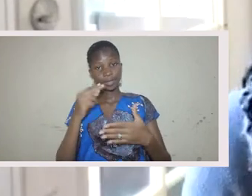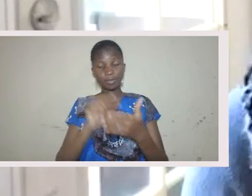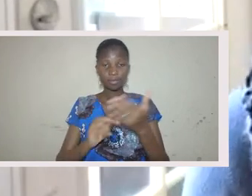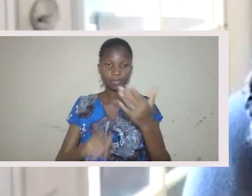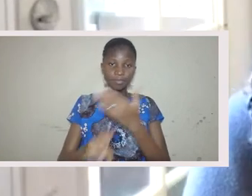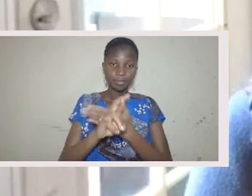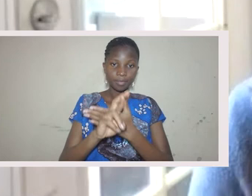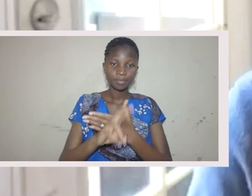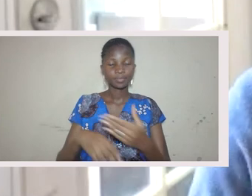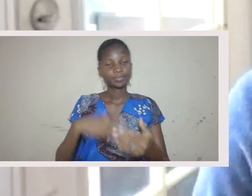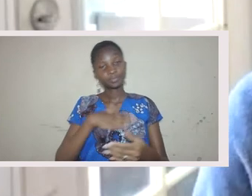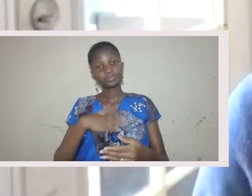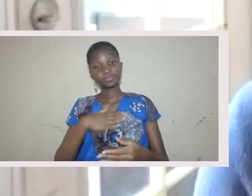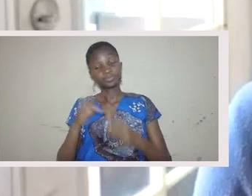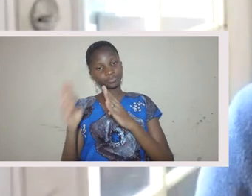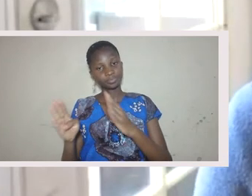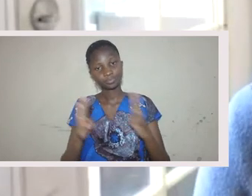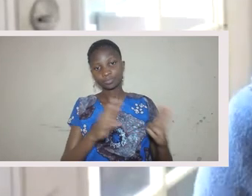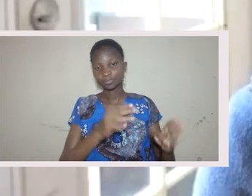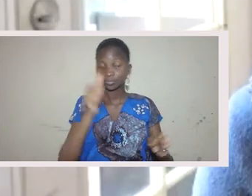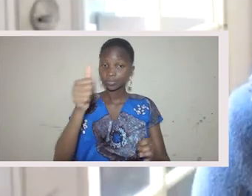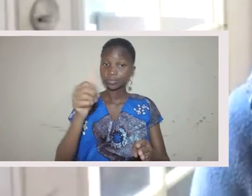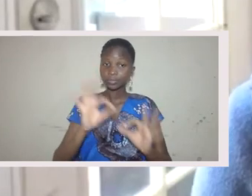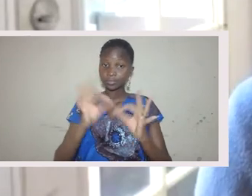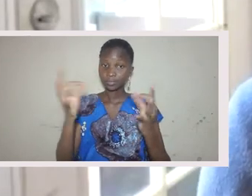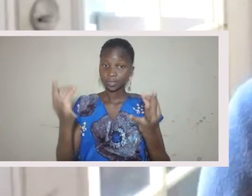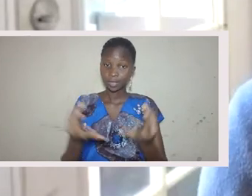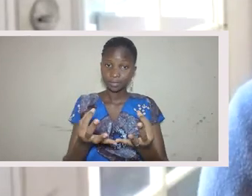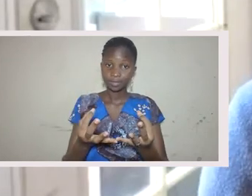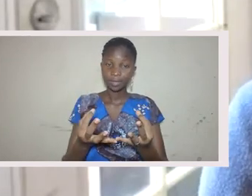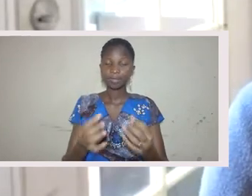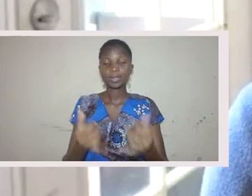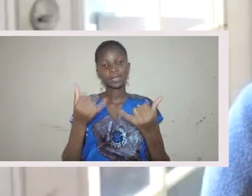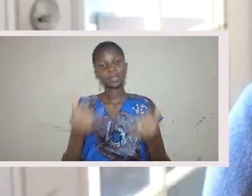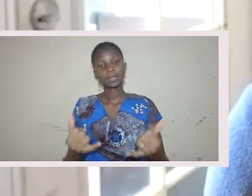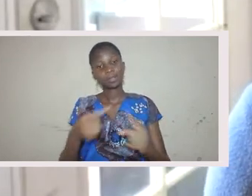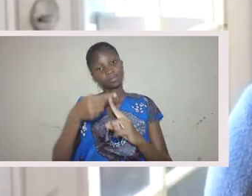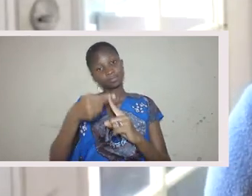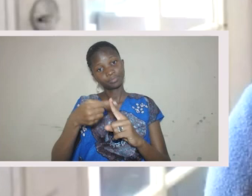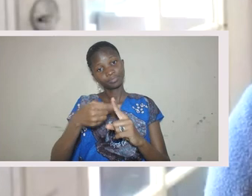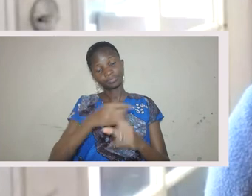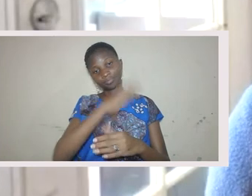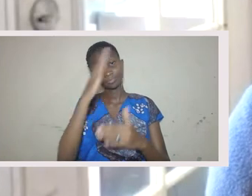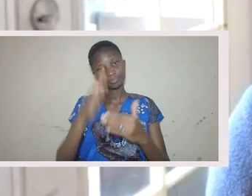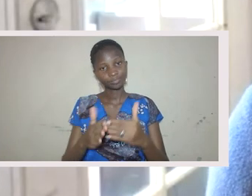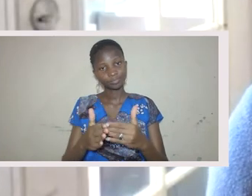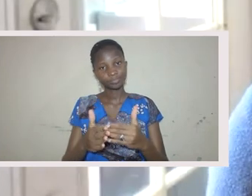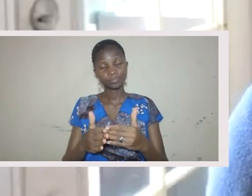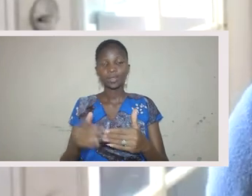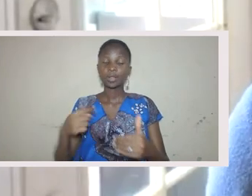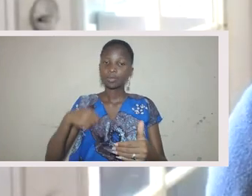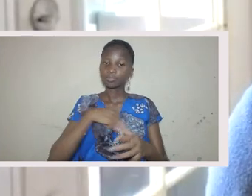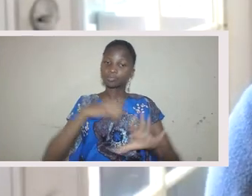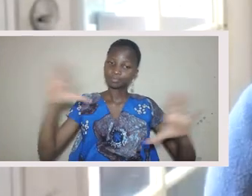yourself and your family as we come to the end of this month, and we come together